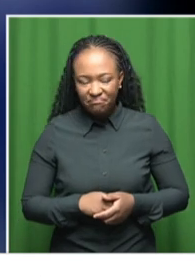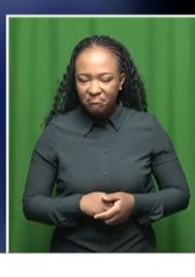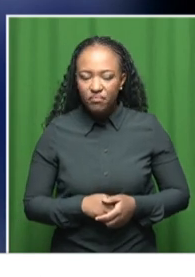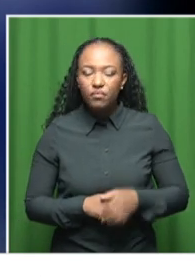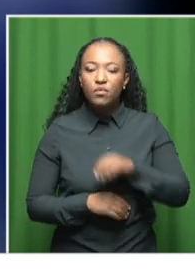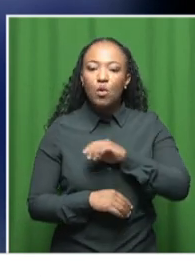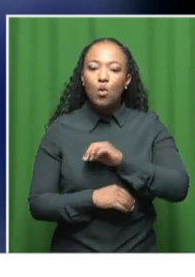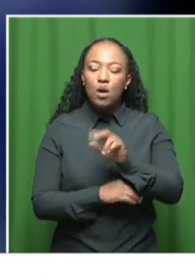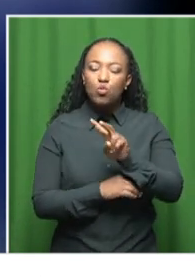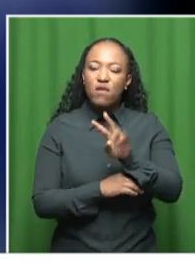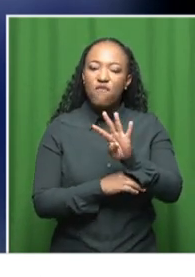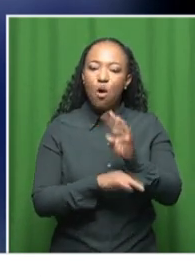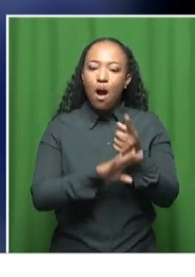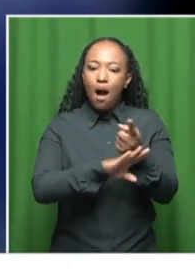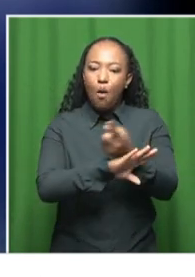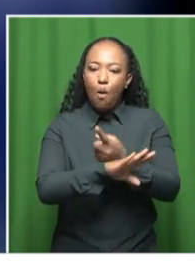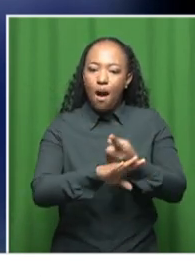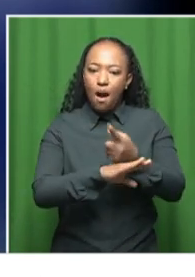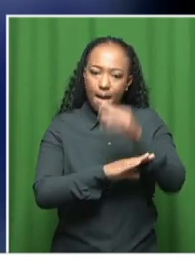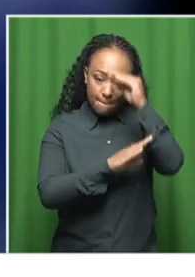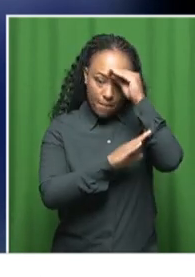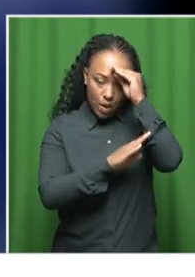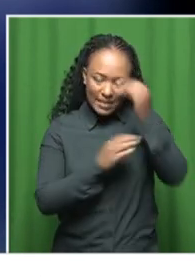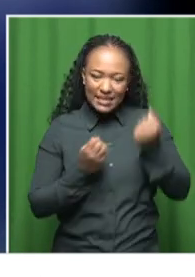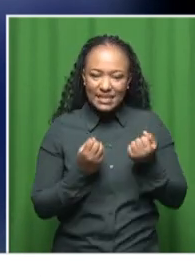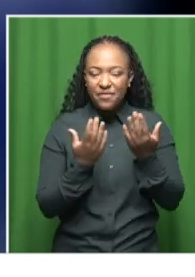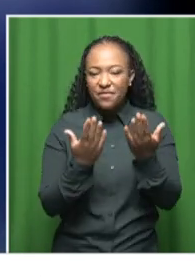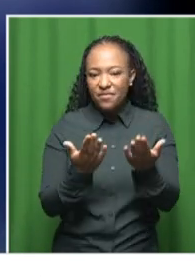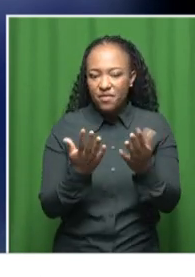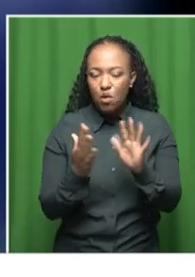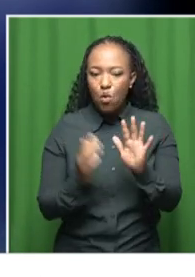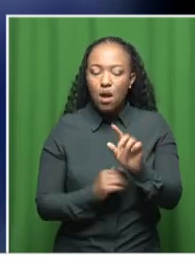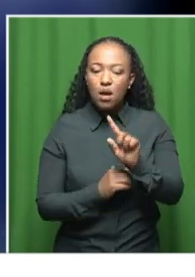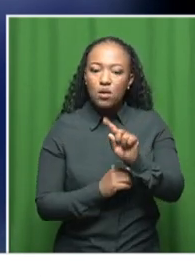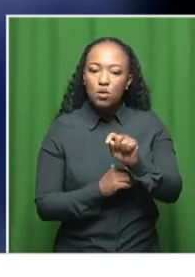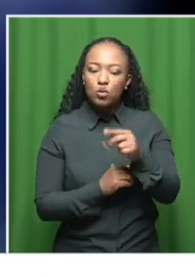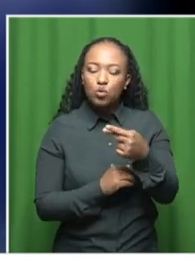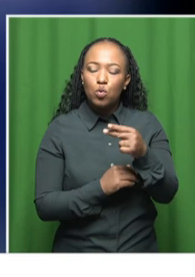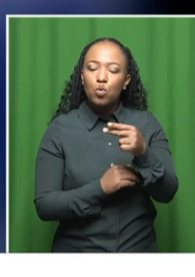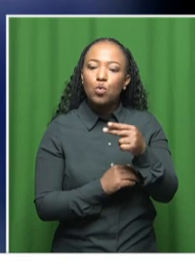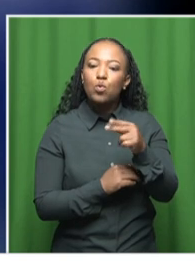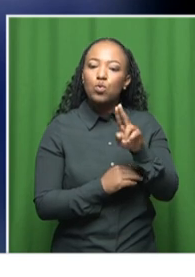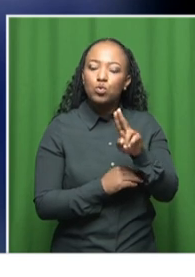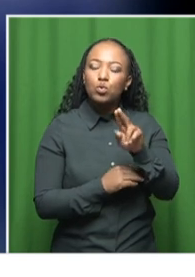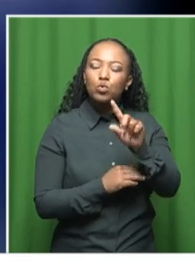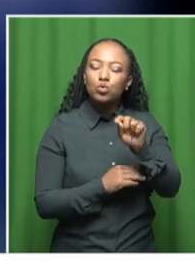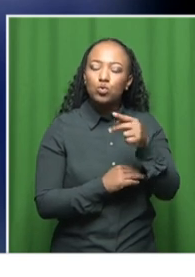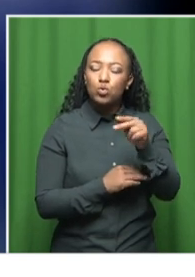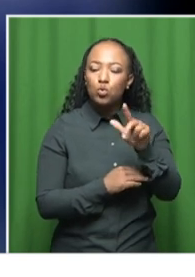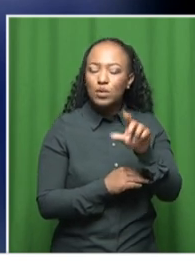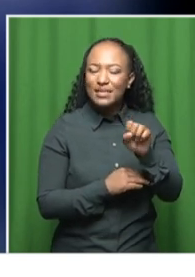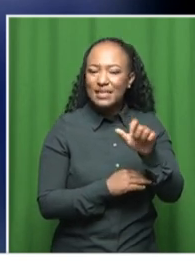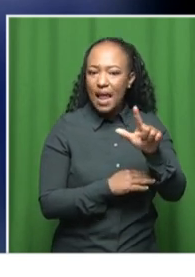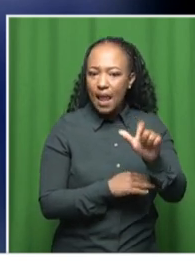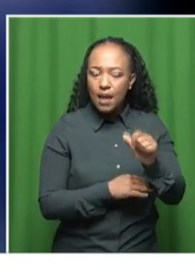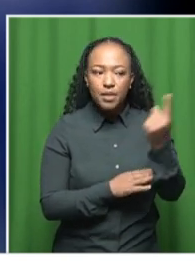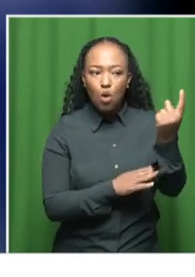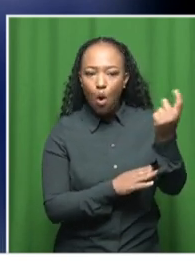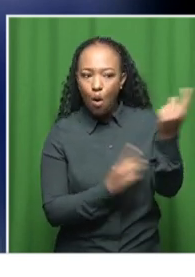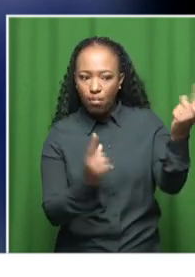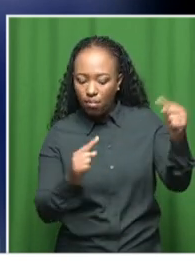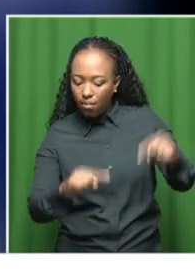police services in the tutuzela care center, they have to be called and come in, but initially